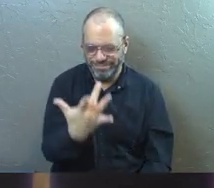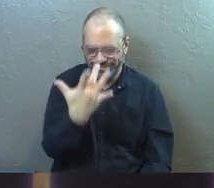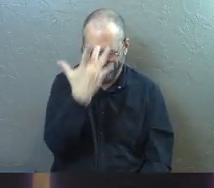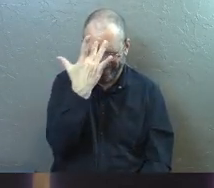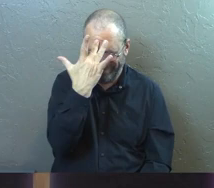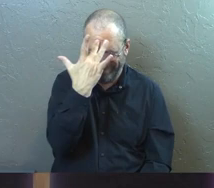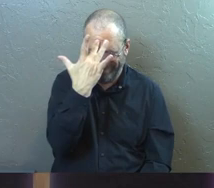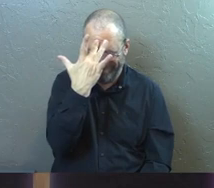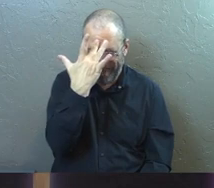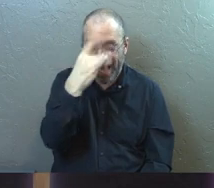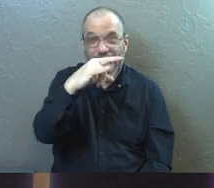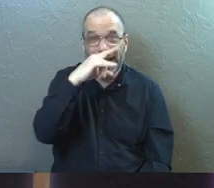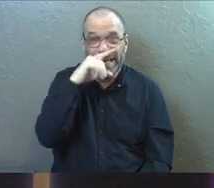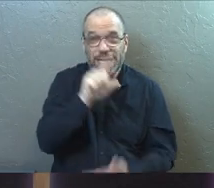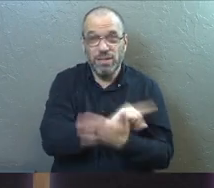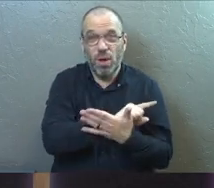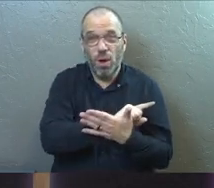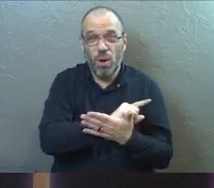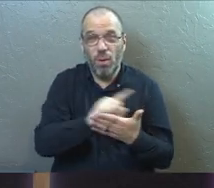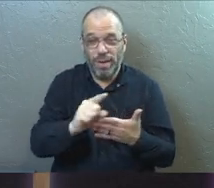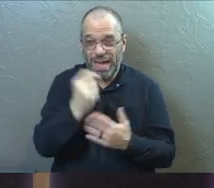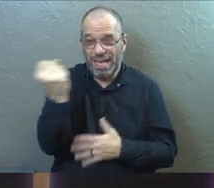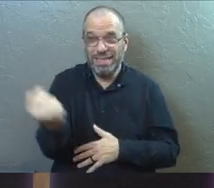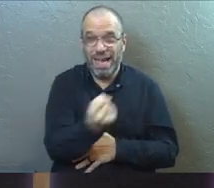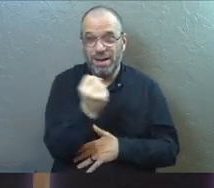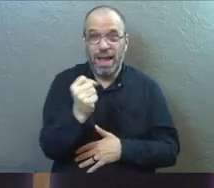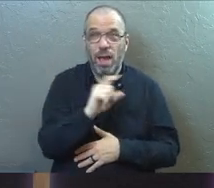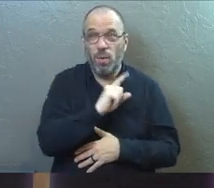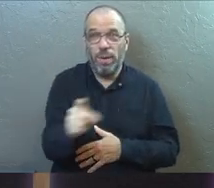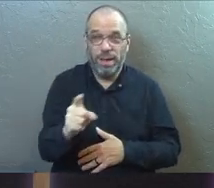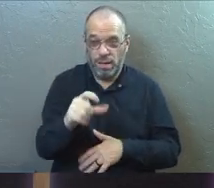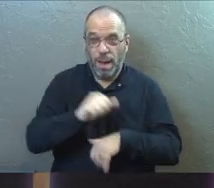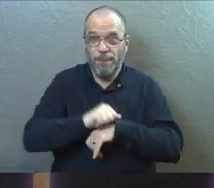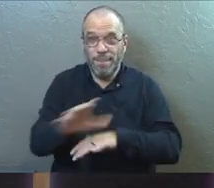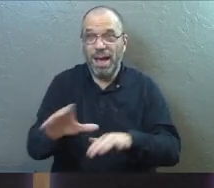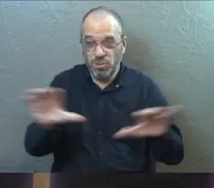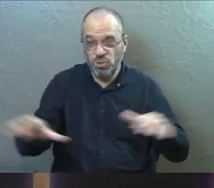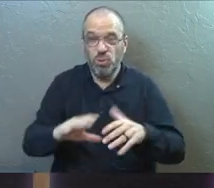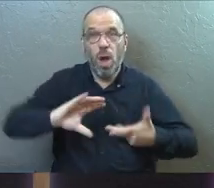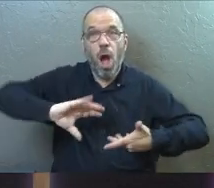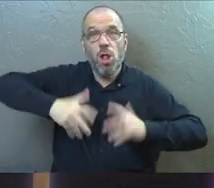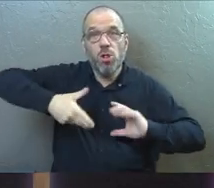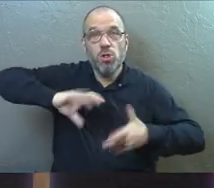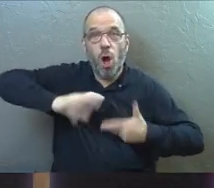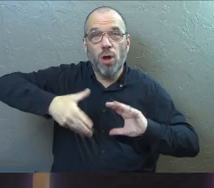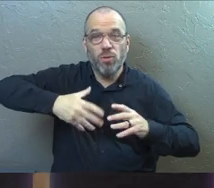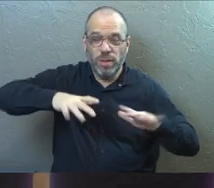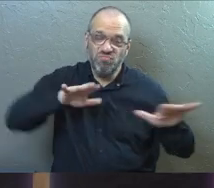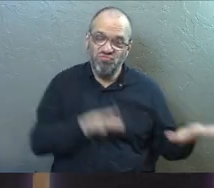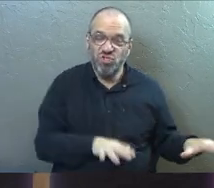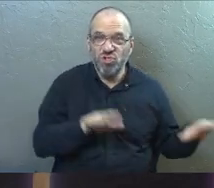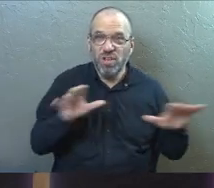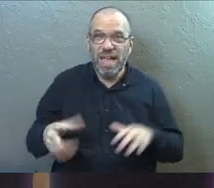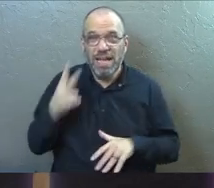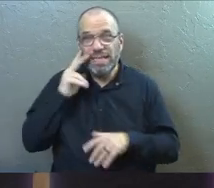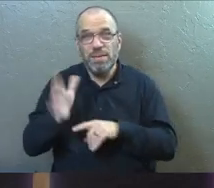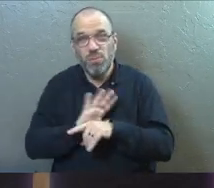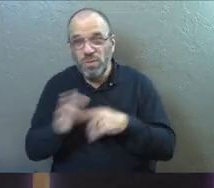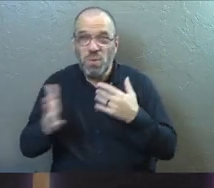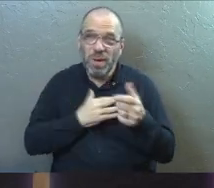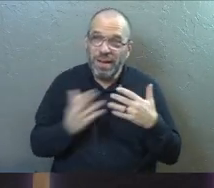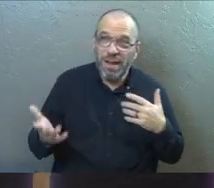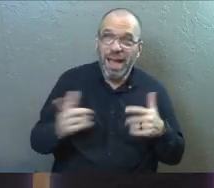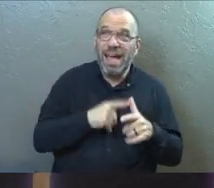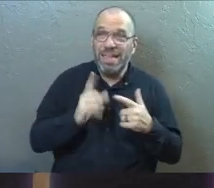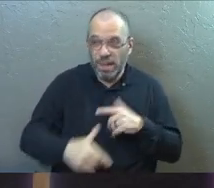Like we had these kids all weekend long and on Saturdays, we went down the mountain so we could do our laundry and chill out, maybe see a movie, whatever